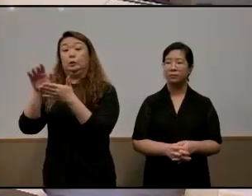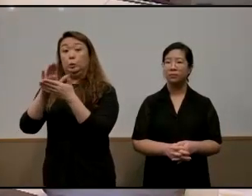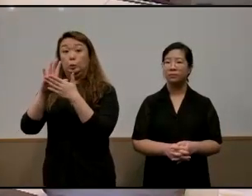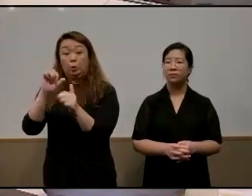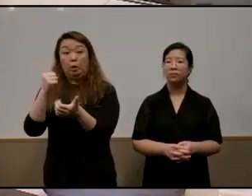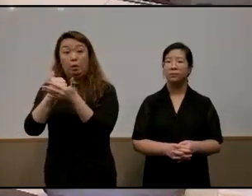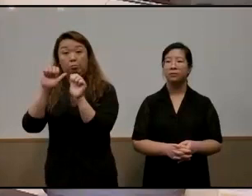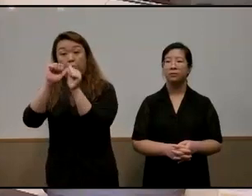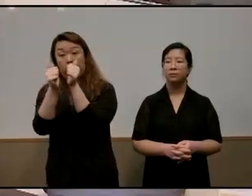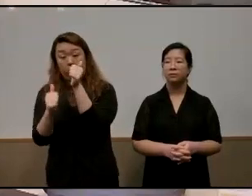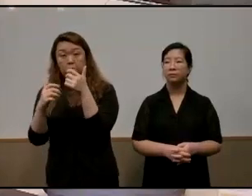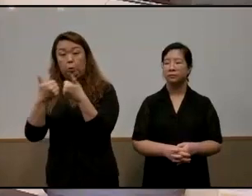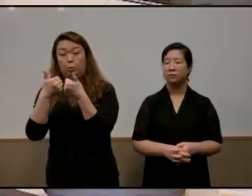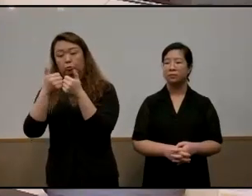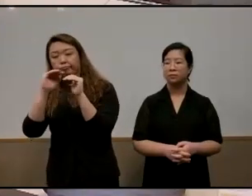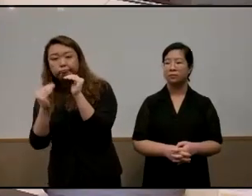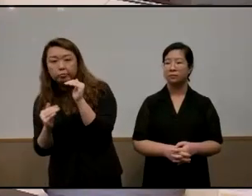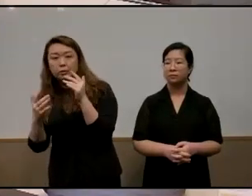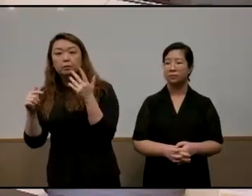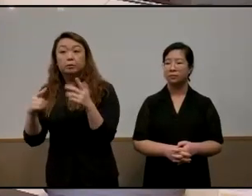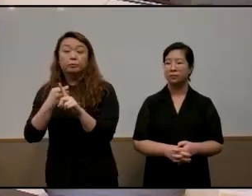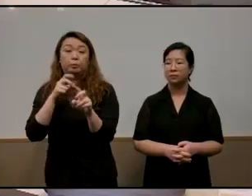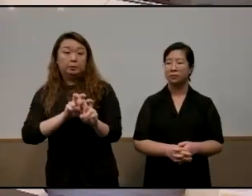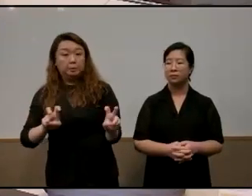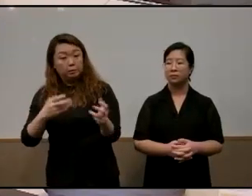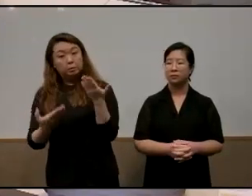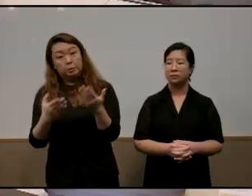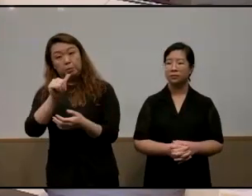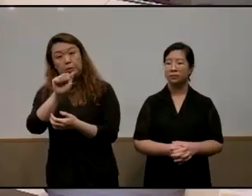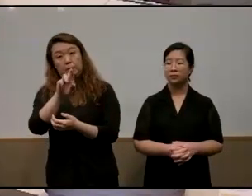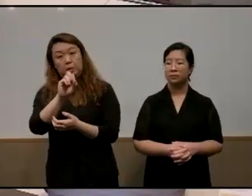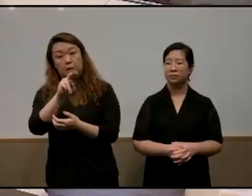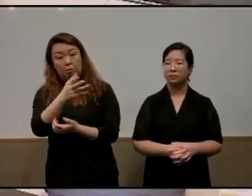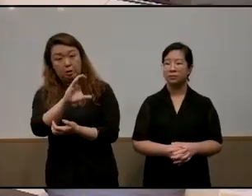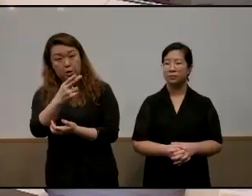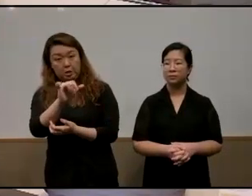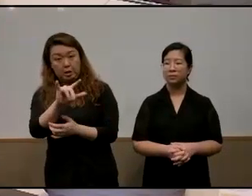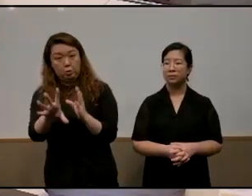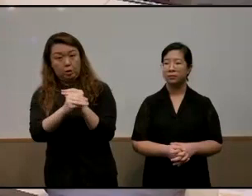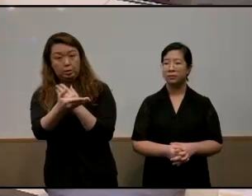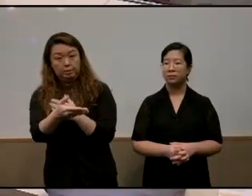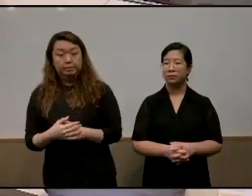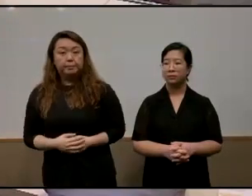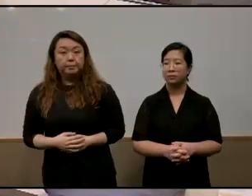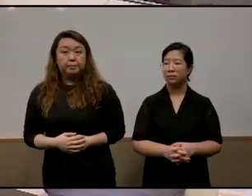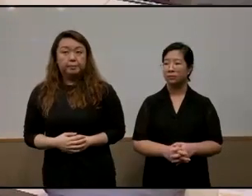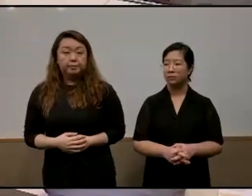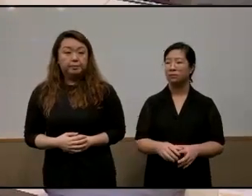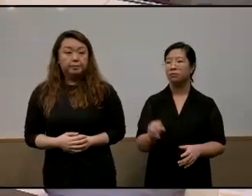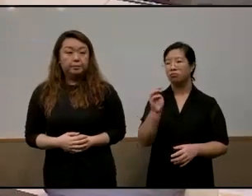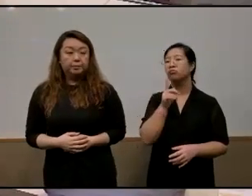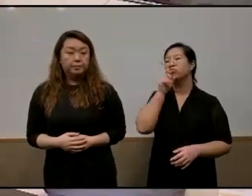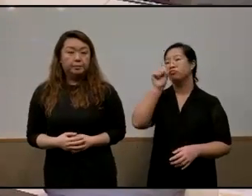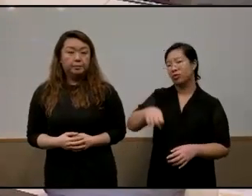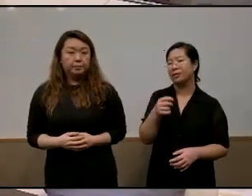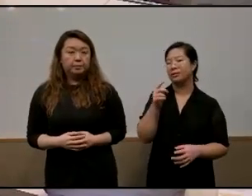competitive culture in our society from our panelists and then maybe if aaron and charlene have something to add definitely if talk about the